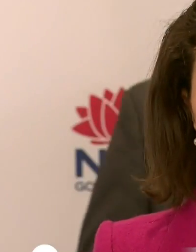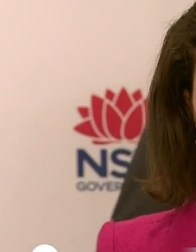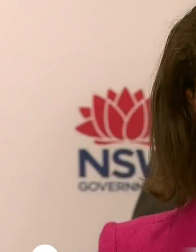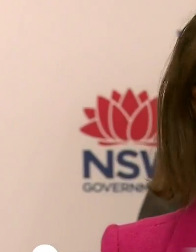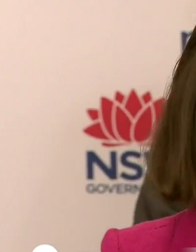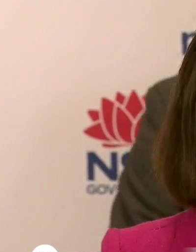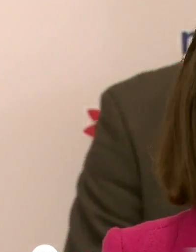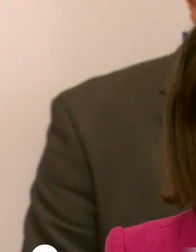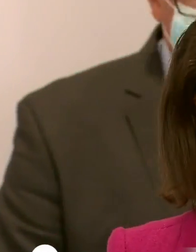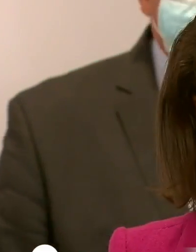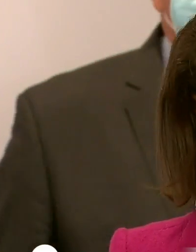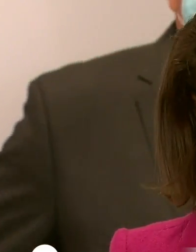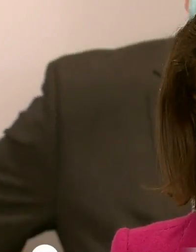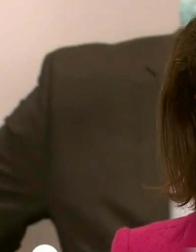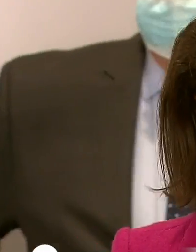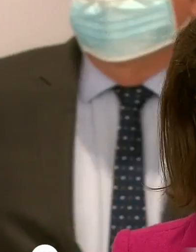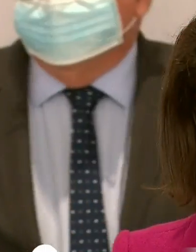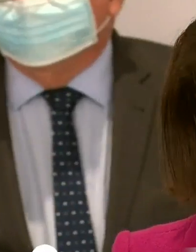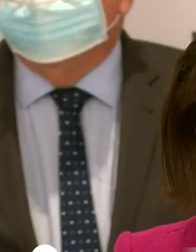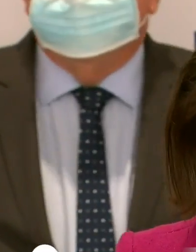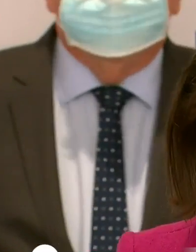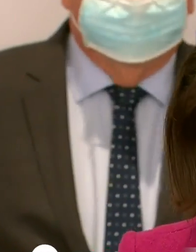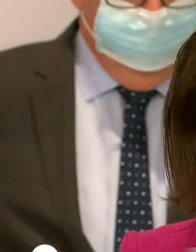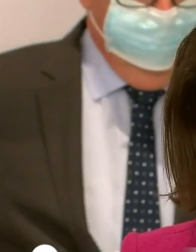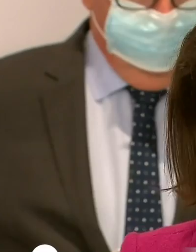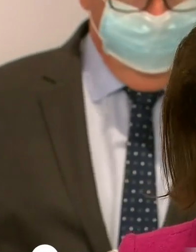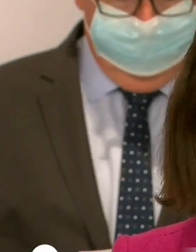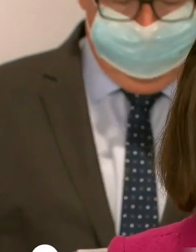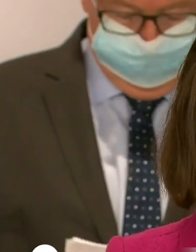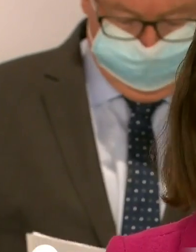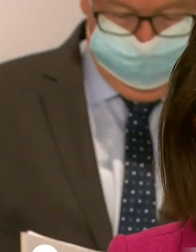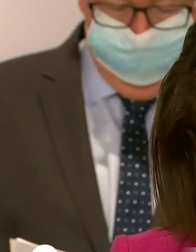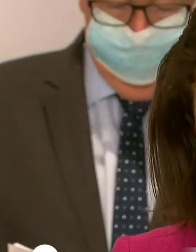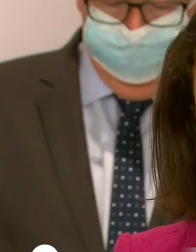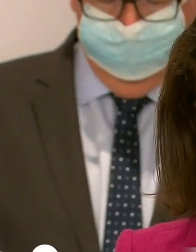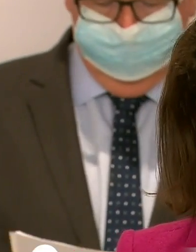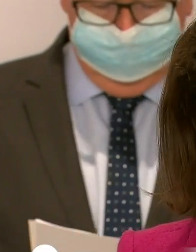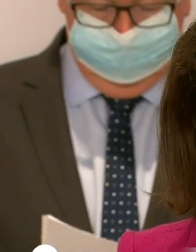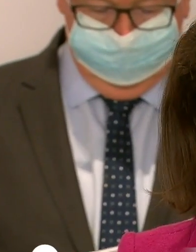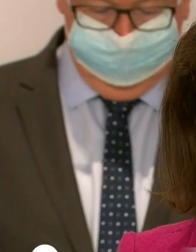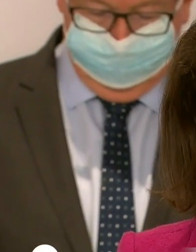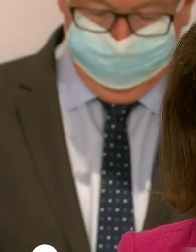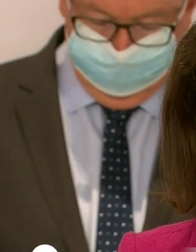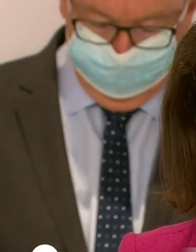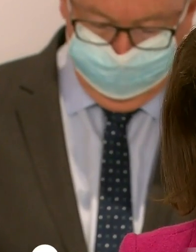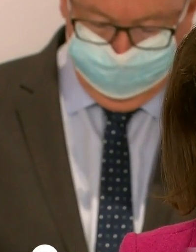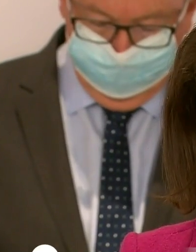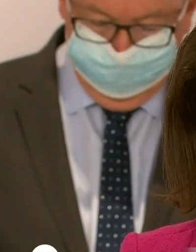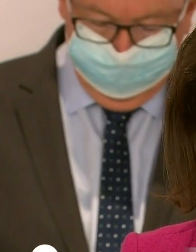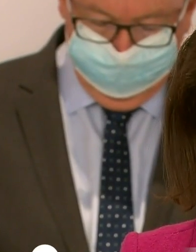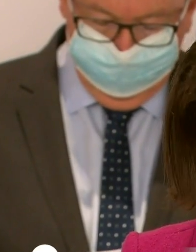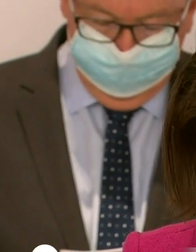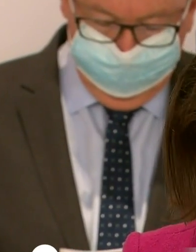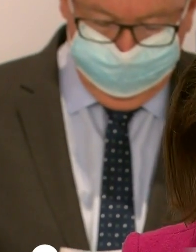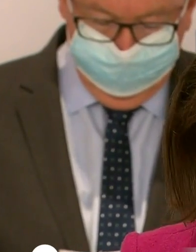Good morning everybody. New South Wales to 8pm last night we had just over 110,000 tests which is positive